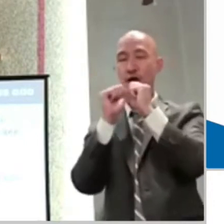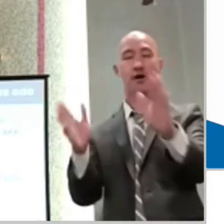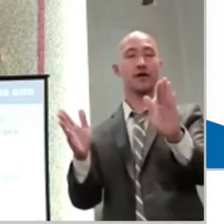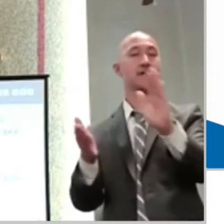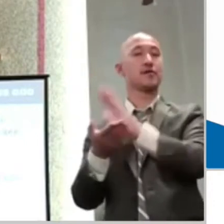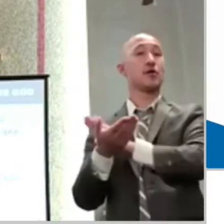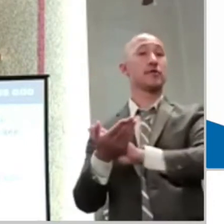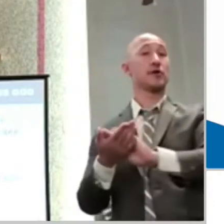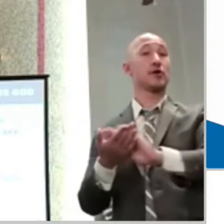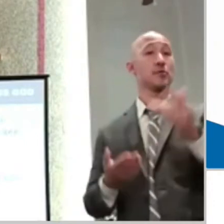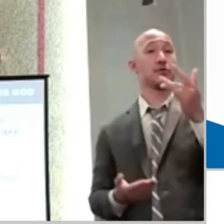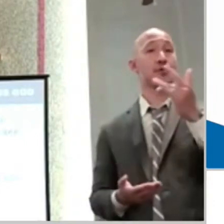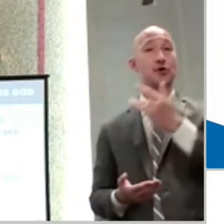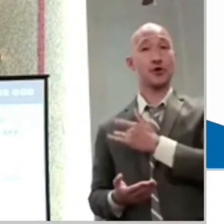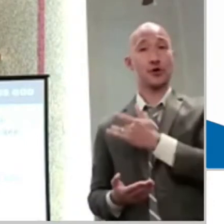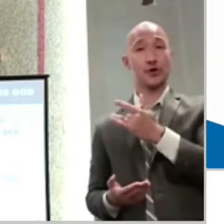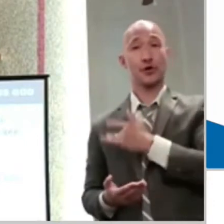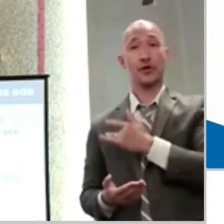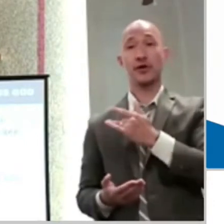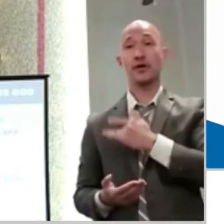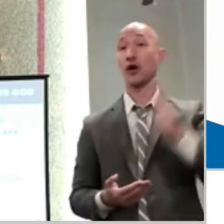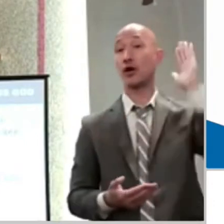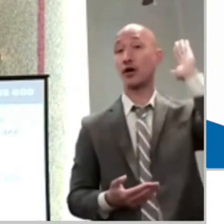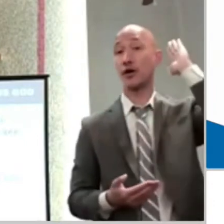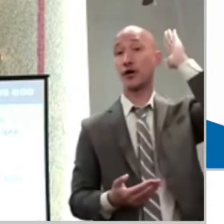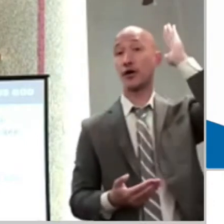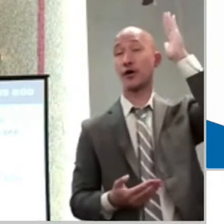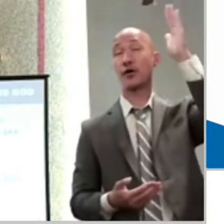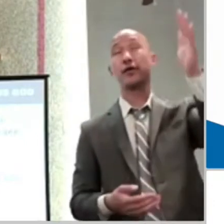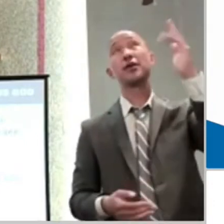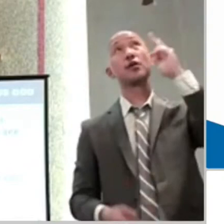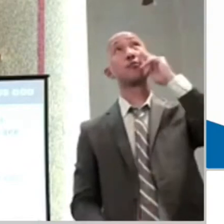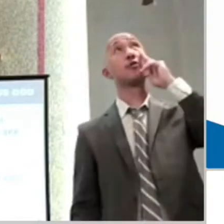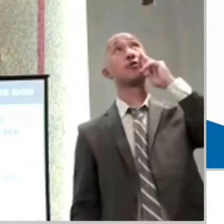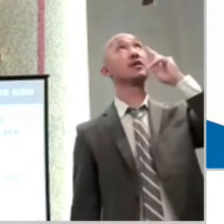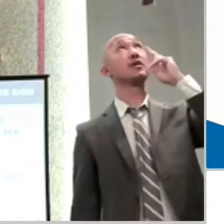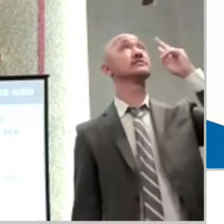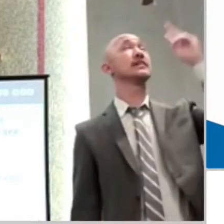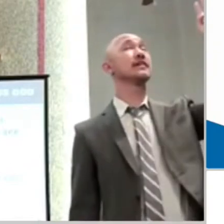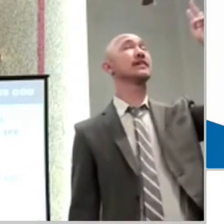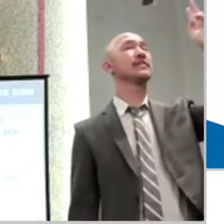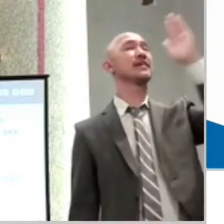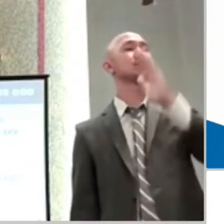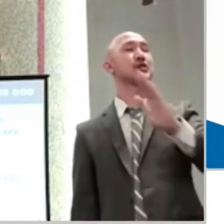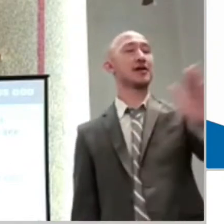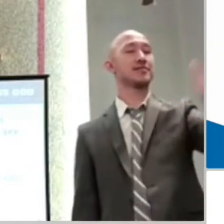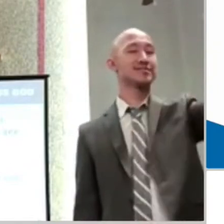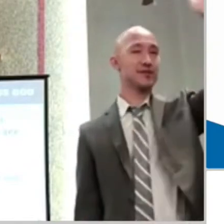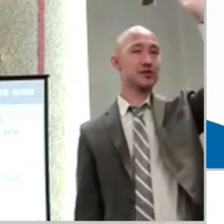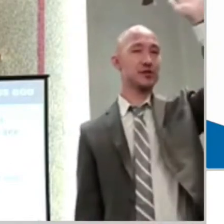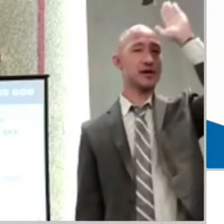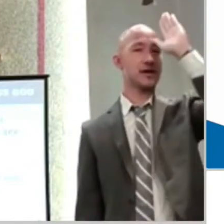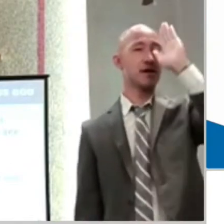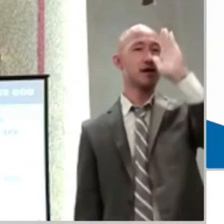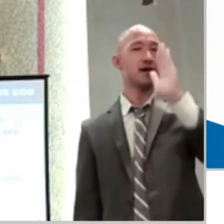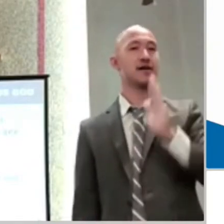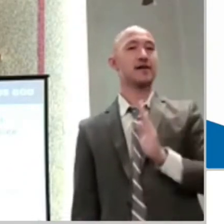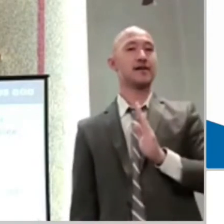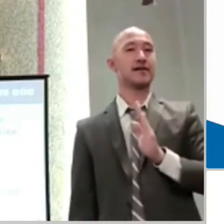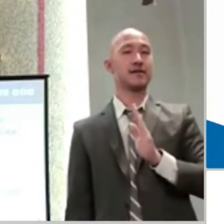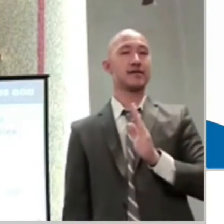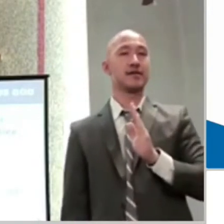all the pure in heart, for one day they shall see